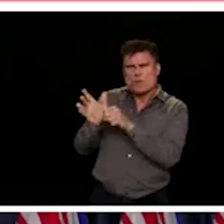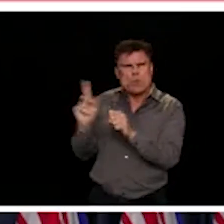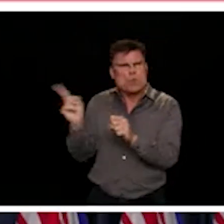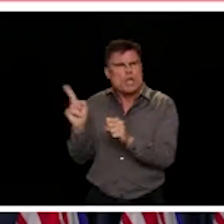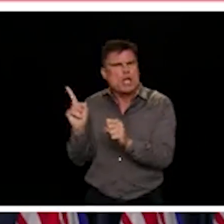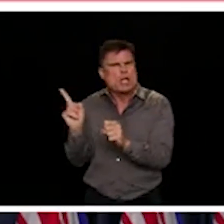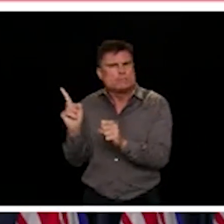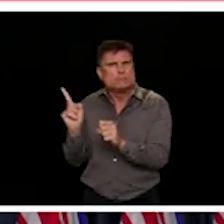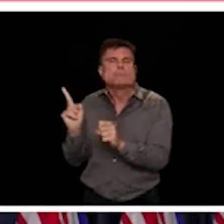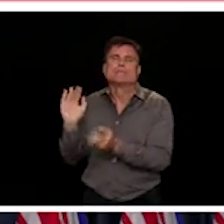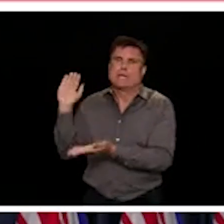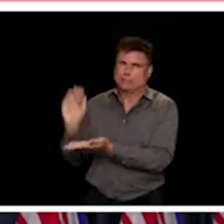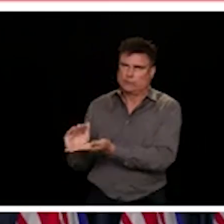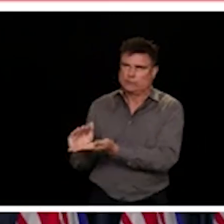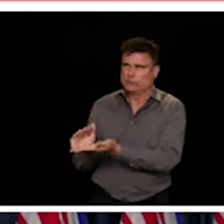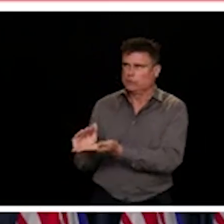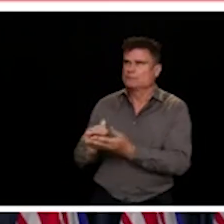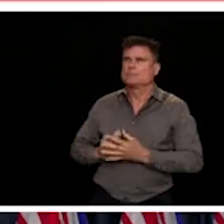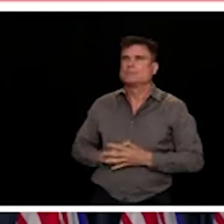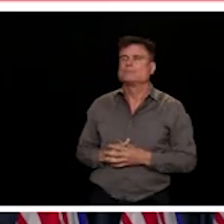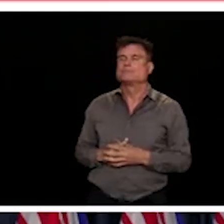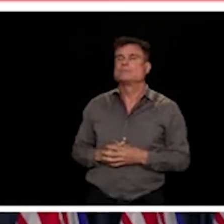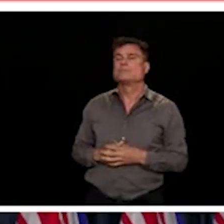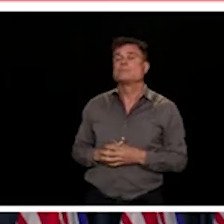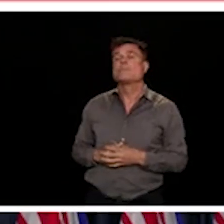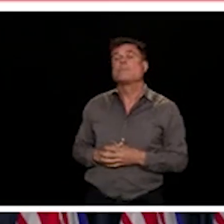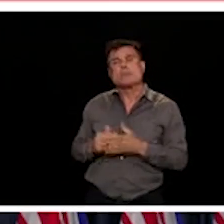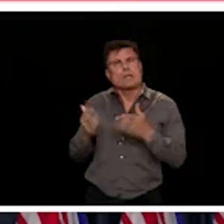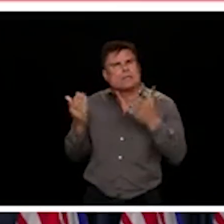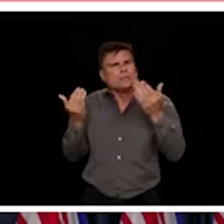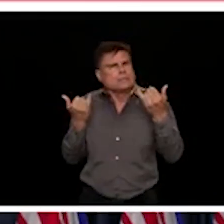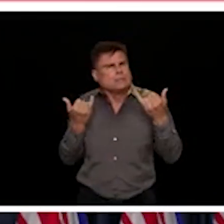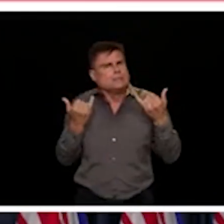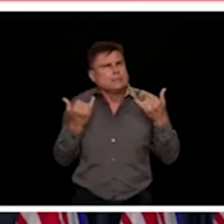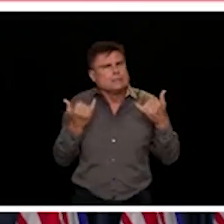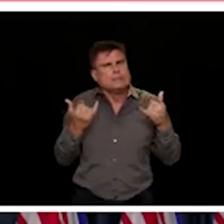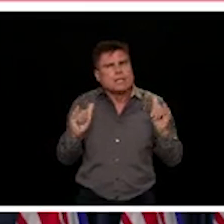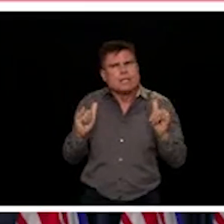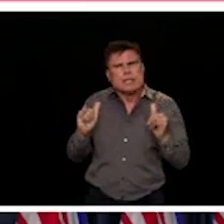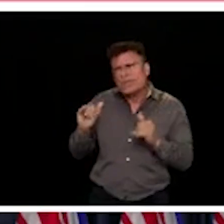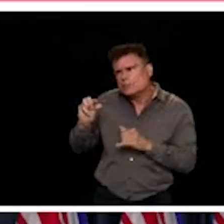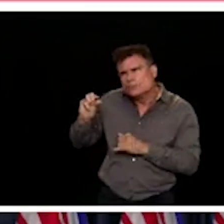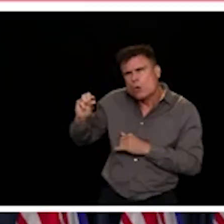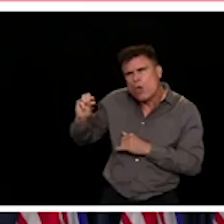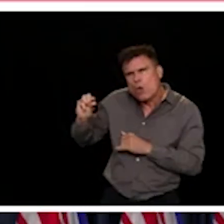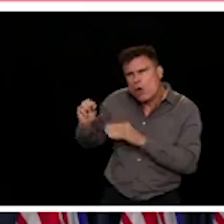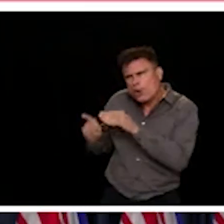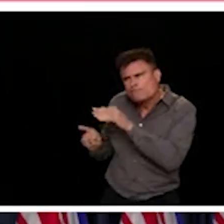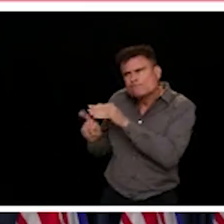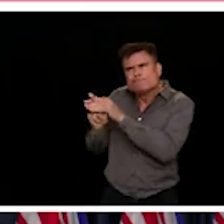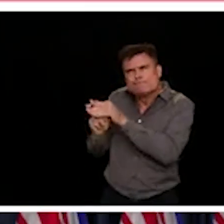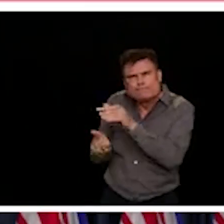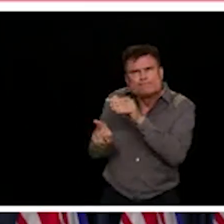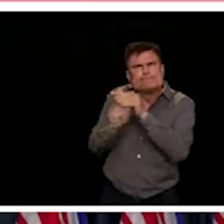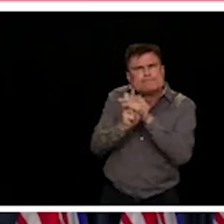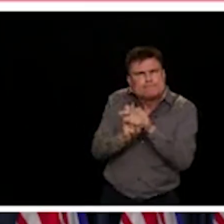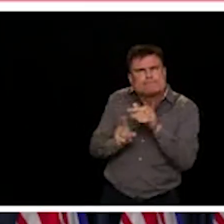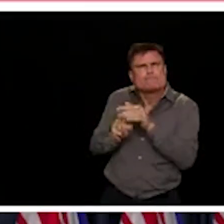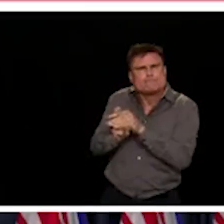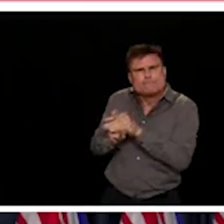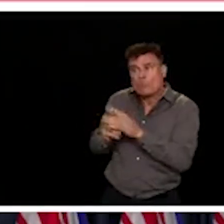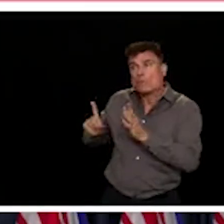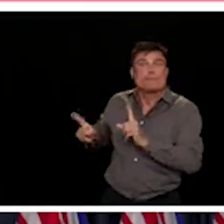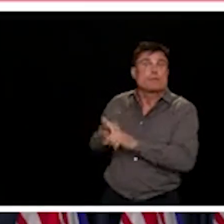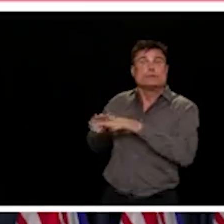we're doing. And we still have a small number of cases that arise that we aren't able to determine where their infection came from.